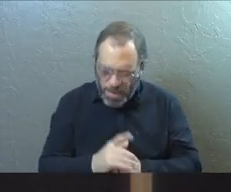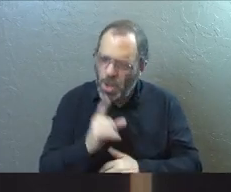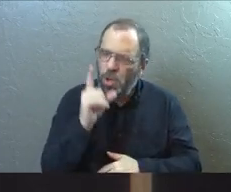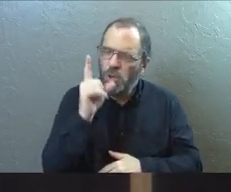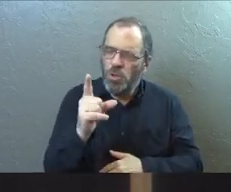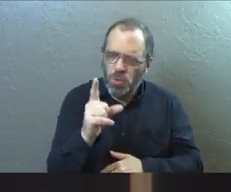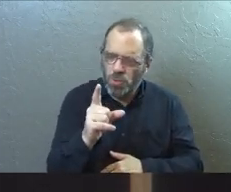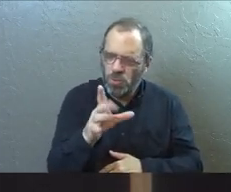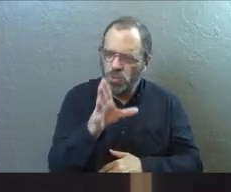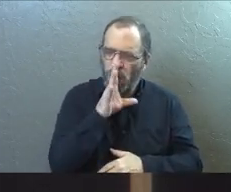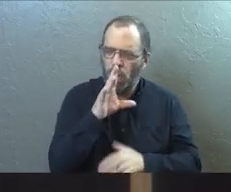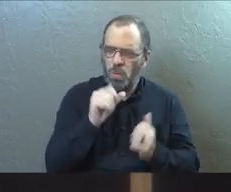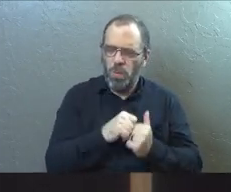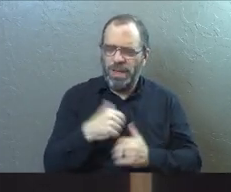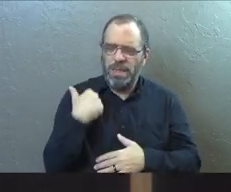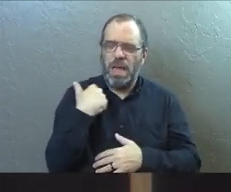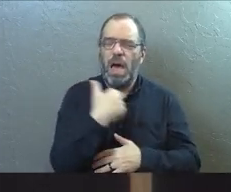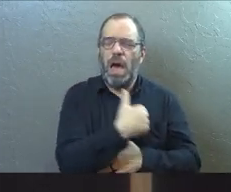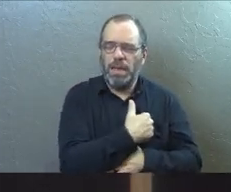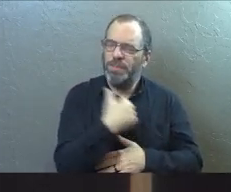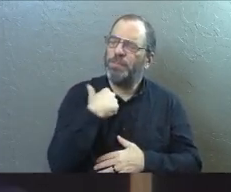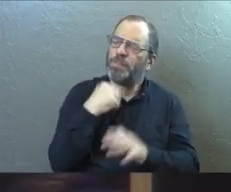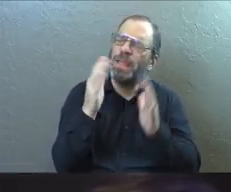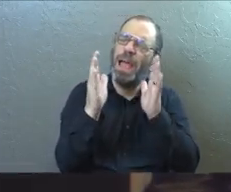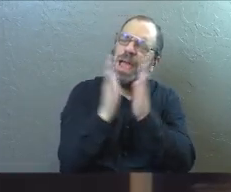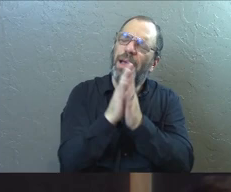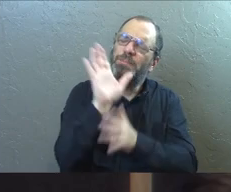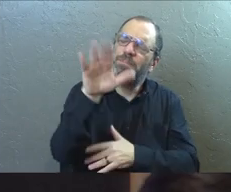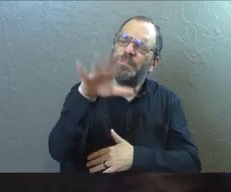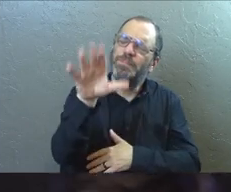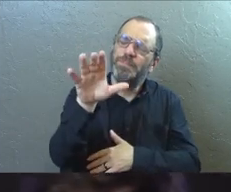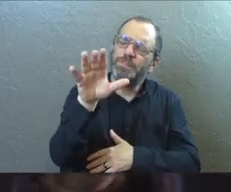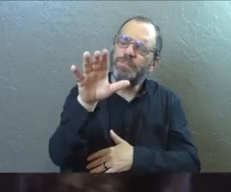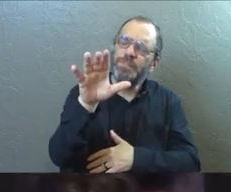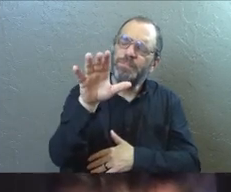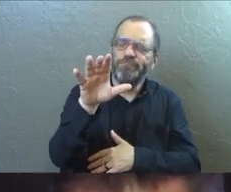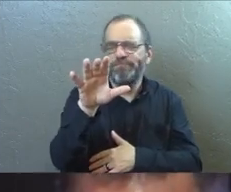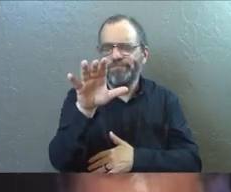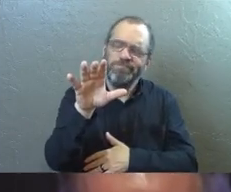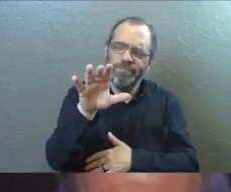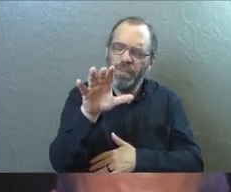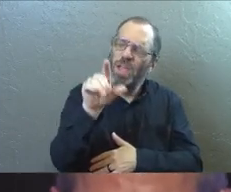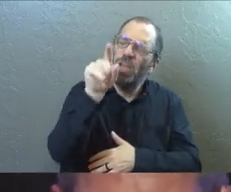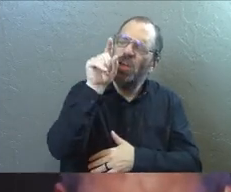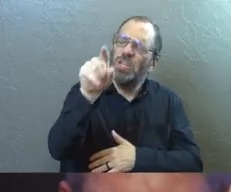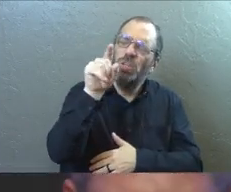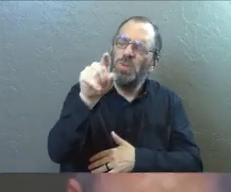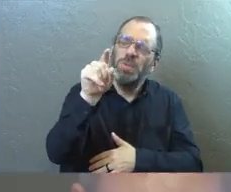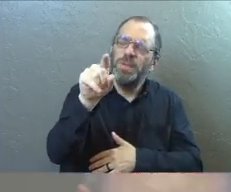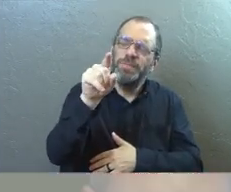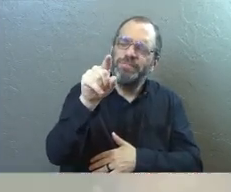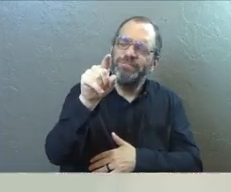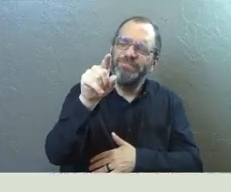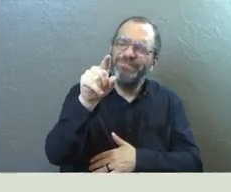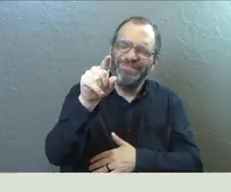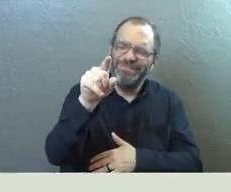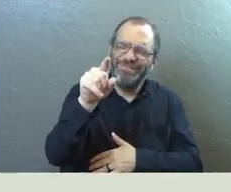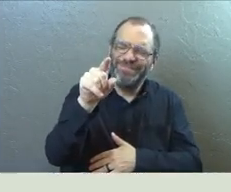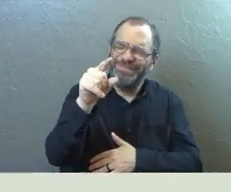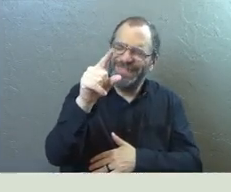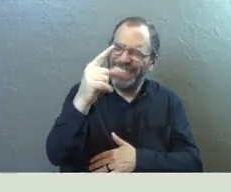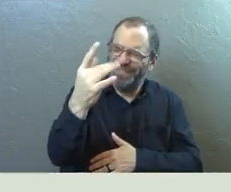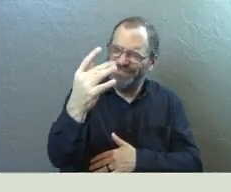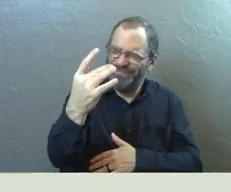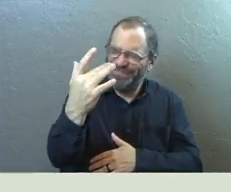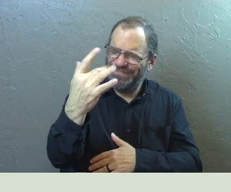where you'd speak to us. And God, I ask, Lord, that you would maybe just bring us to our